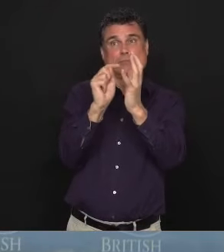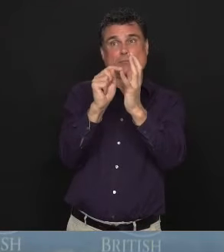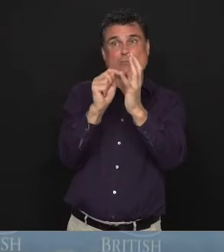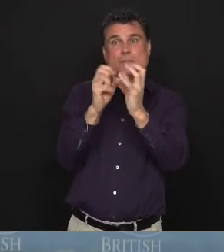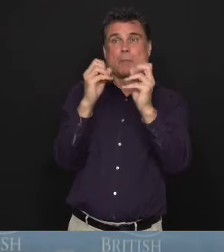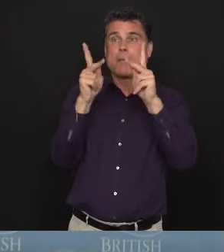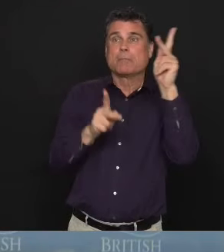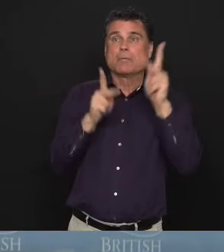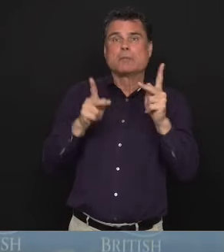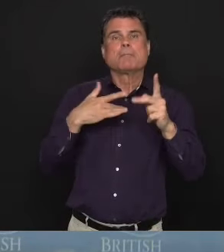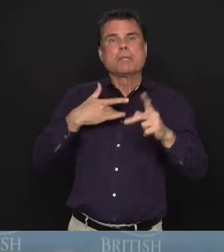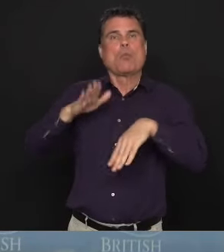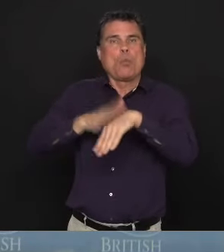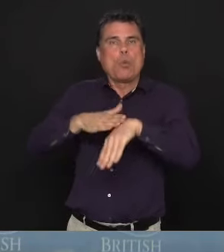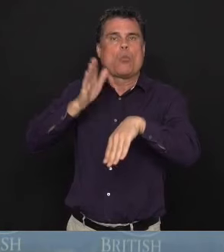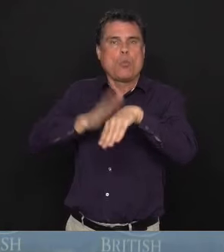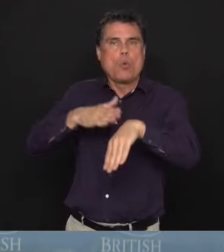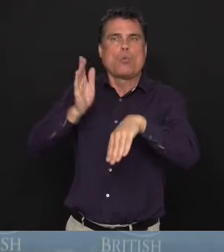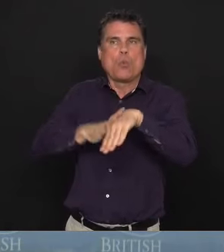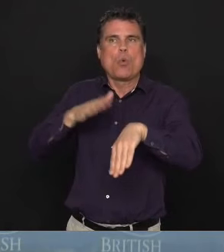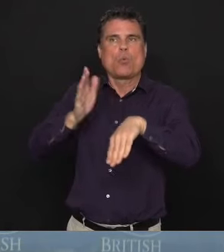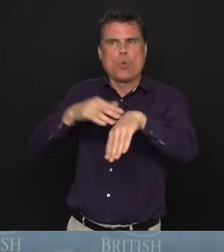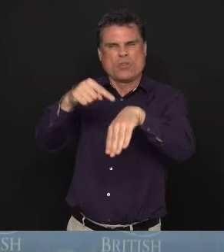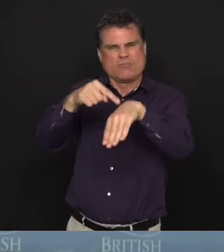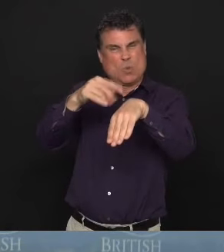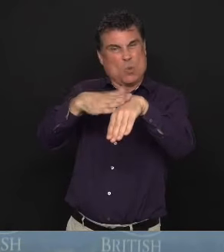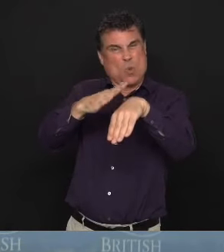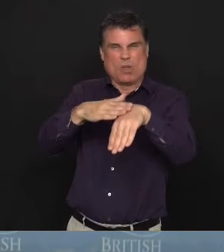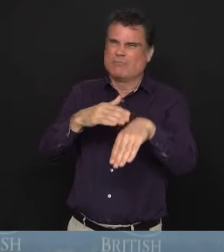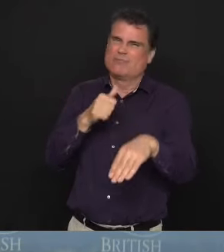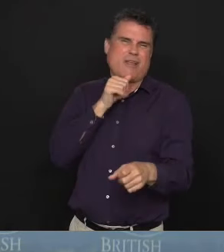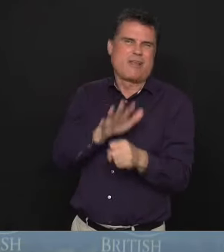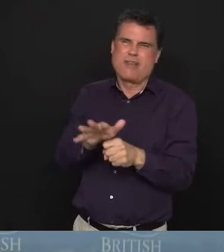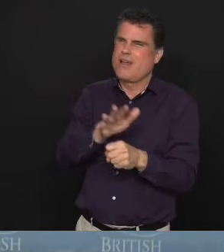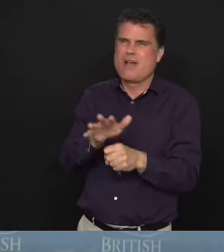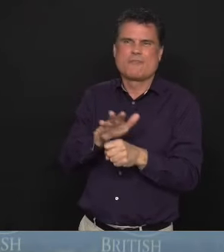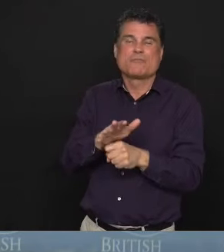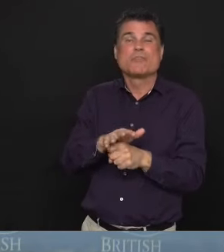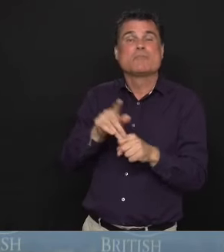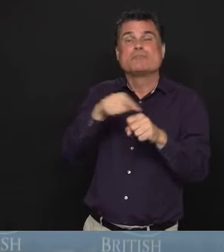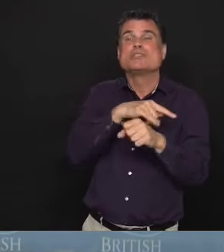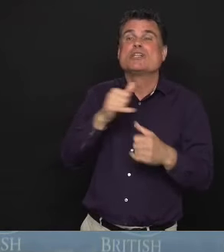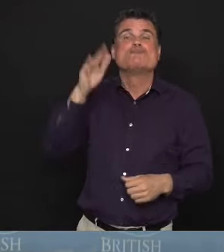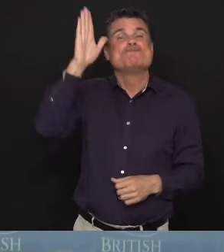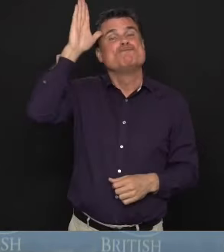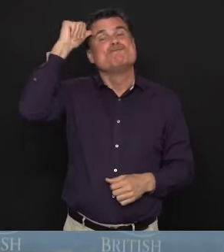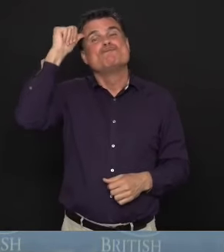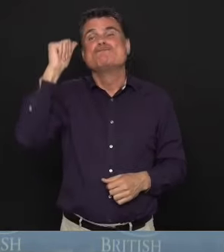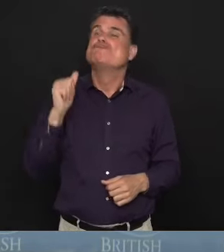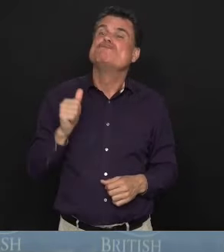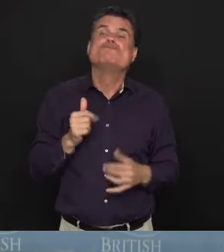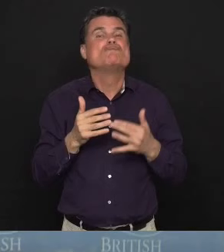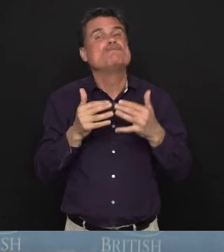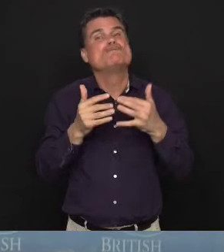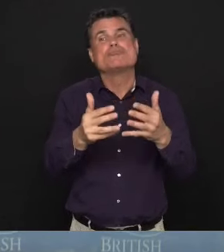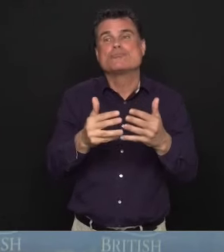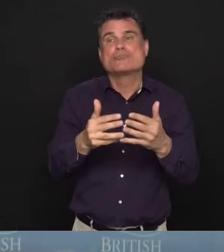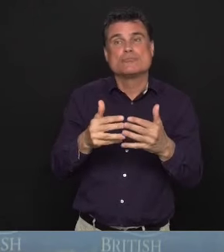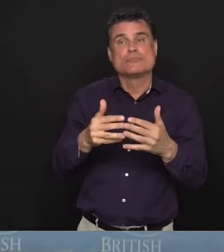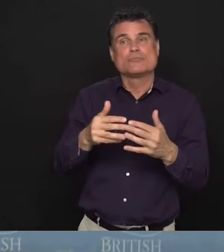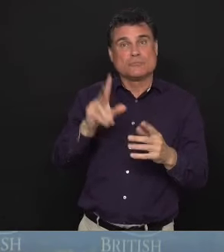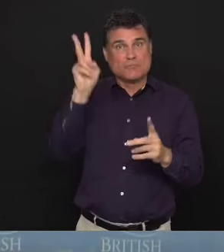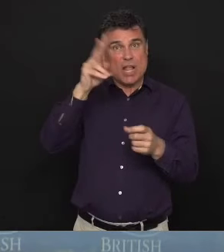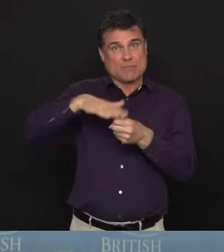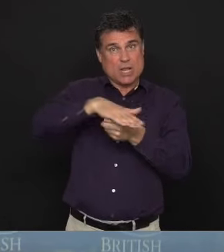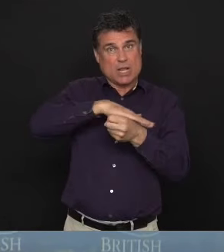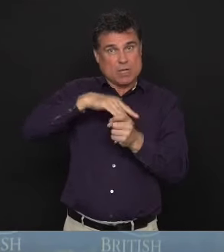does that not suggest that people are actually not getting the message? This is just in one municipality in B.C. And is it not time to